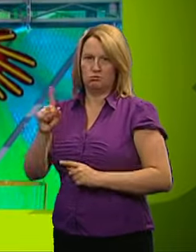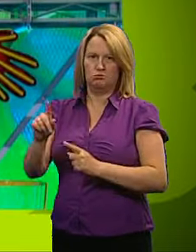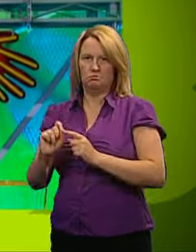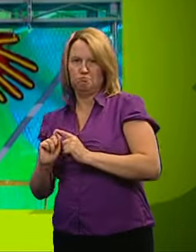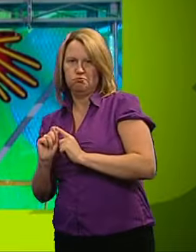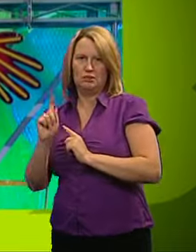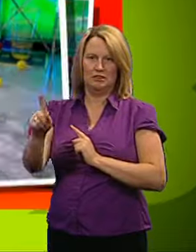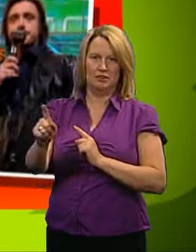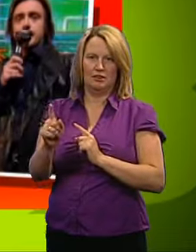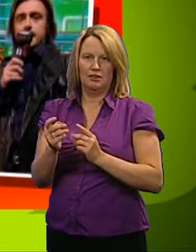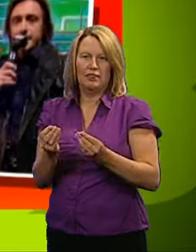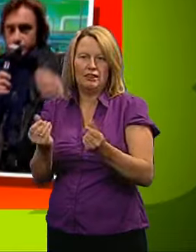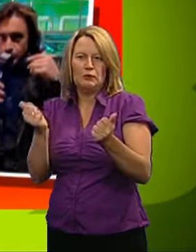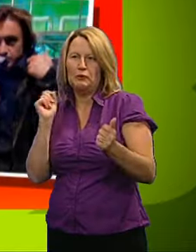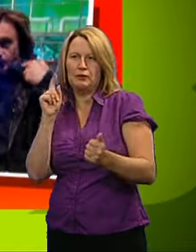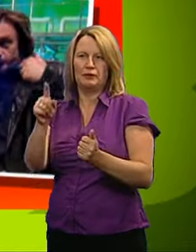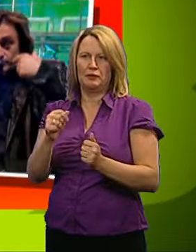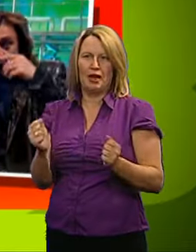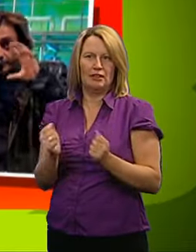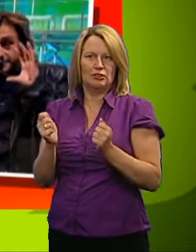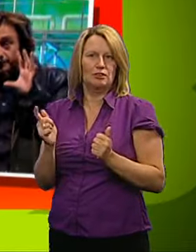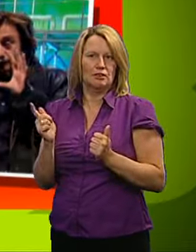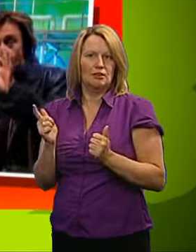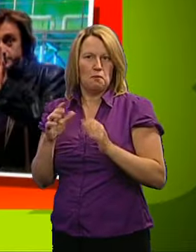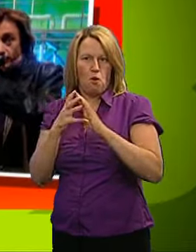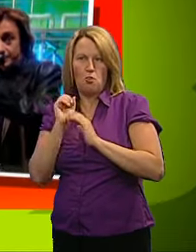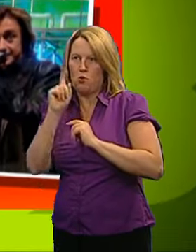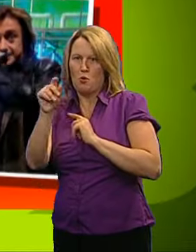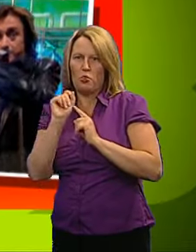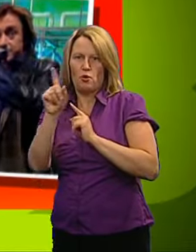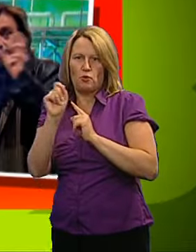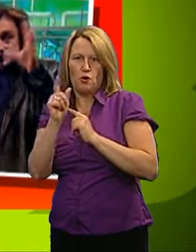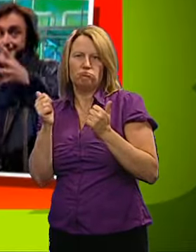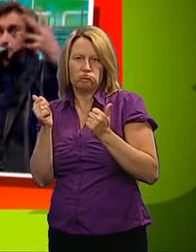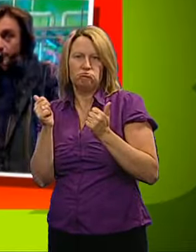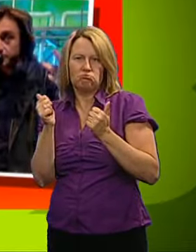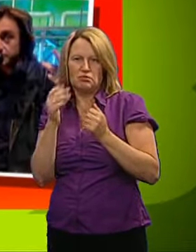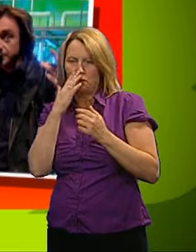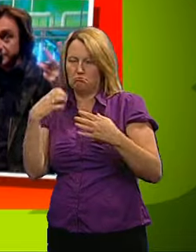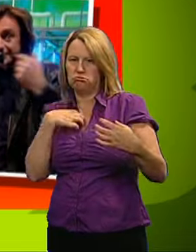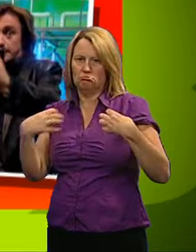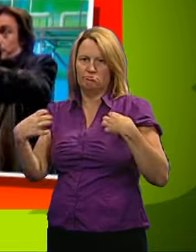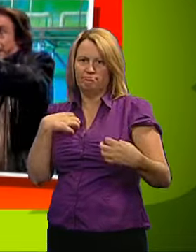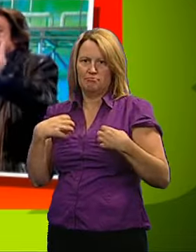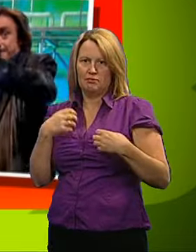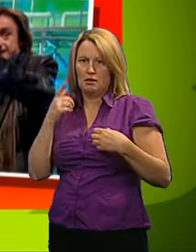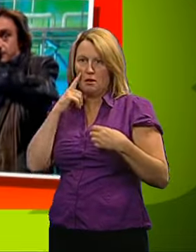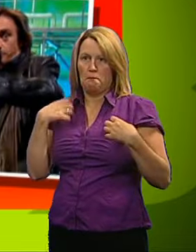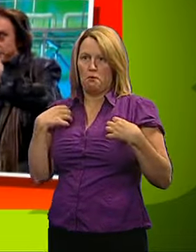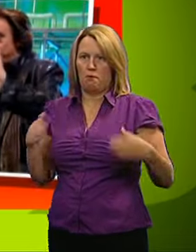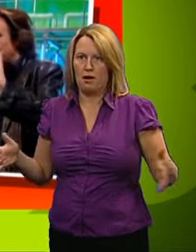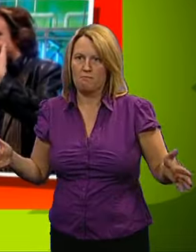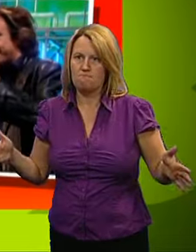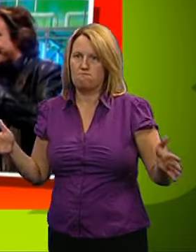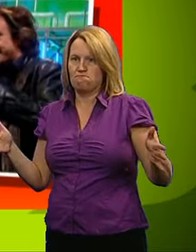kinetic energy. That shoots the colander with the ball inside forwards. The colanders and the bungees are attached to the posts, so they get pulled back again. and they